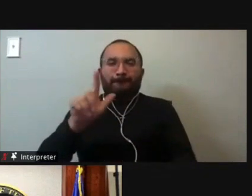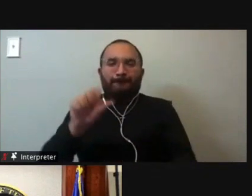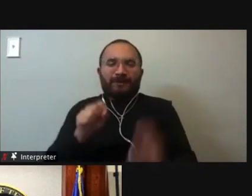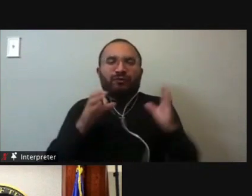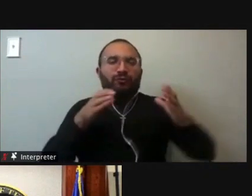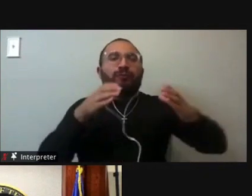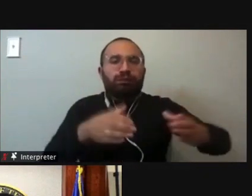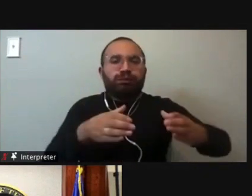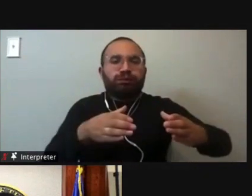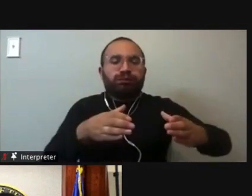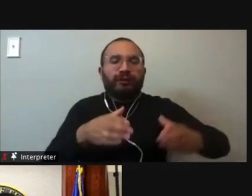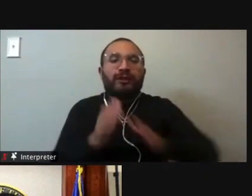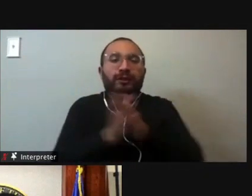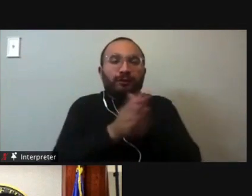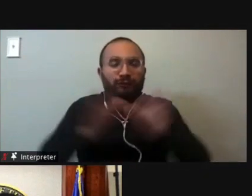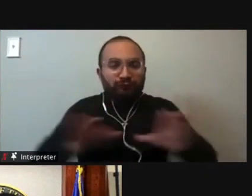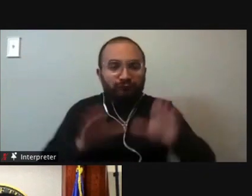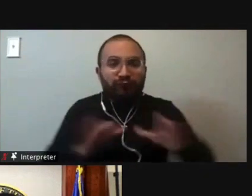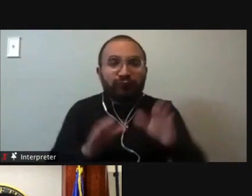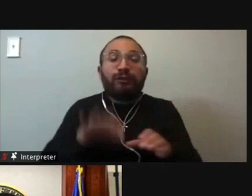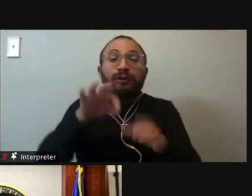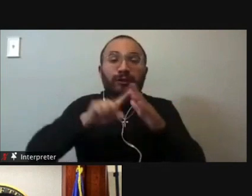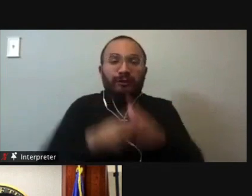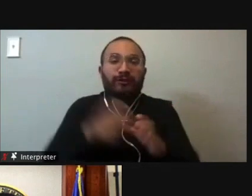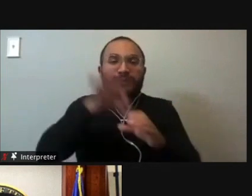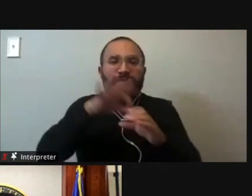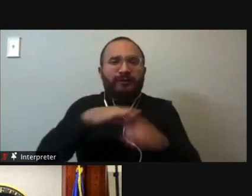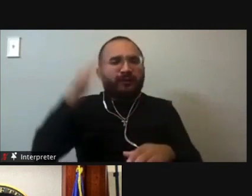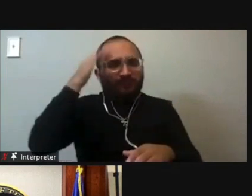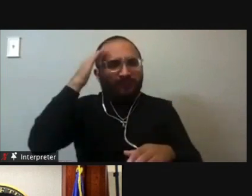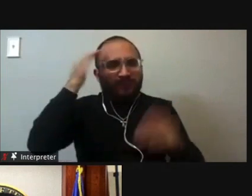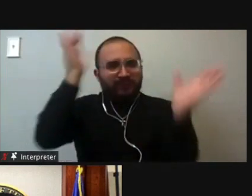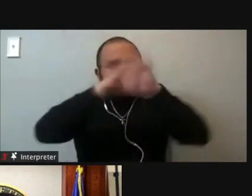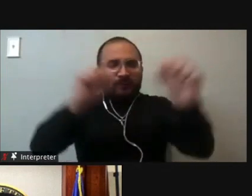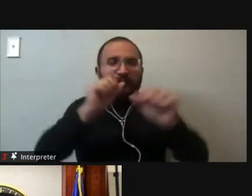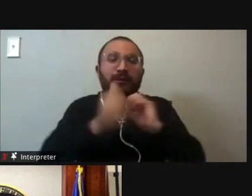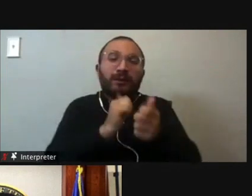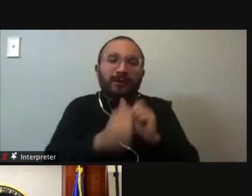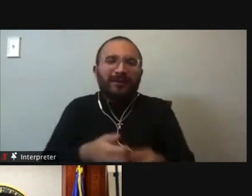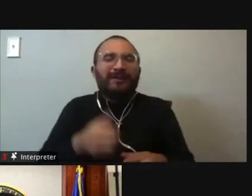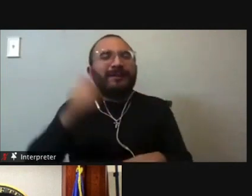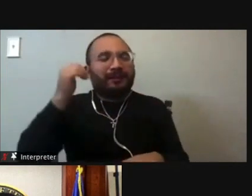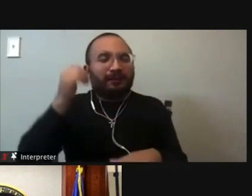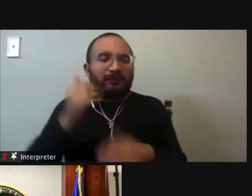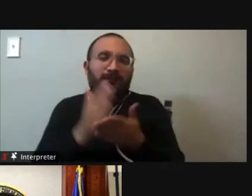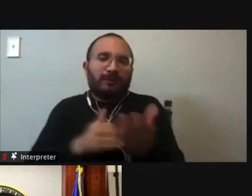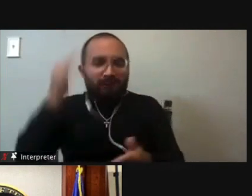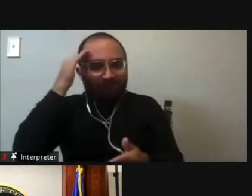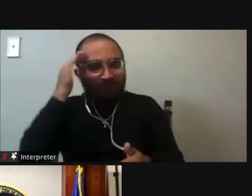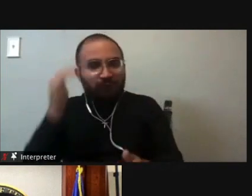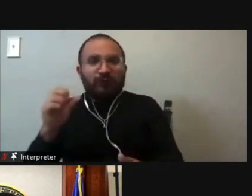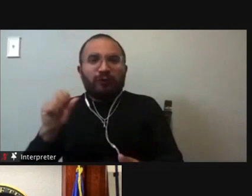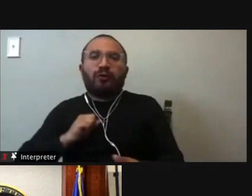start voting. Everyone's aware of the presidential races. Some are aware of the Senate races, but what would your advice